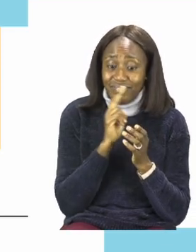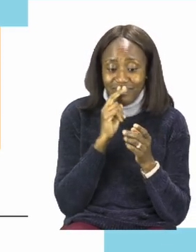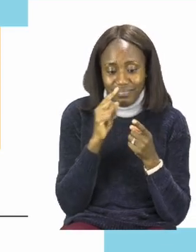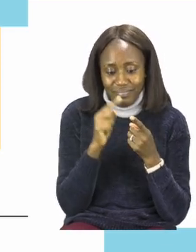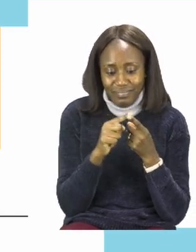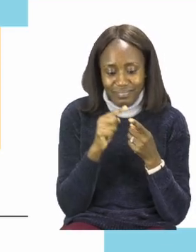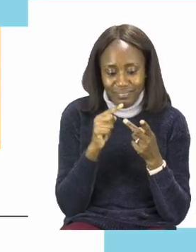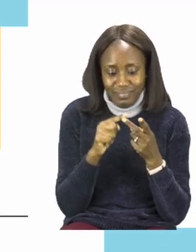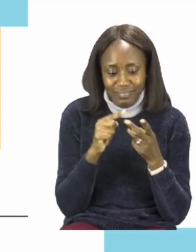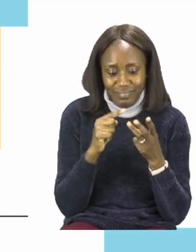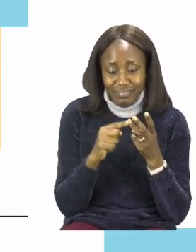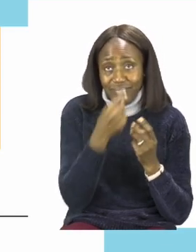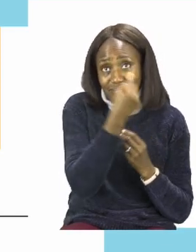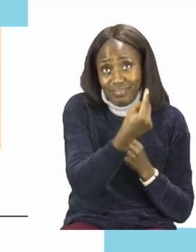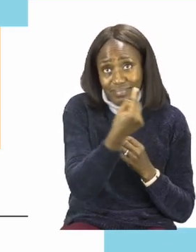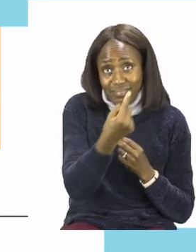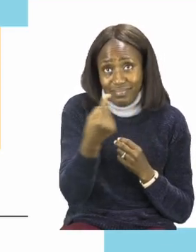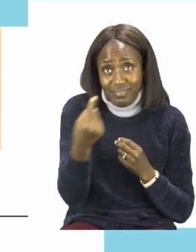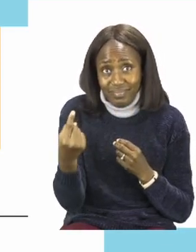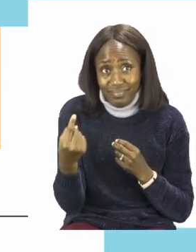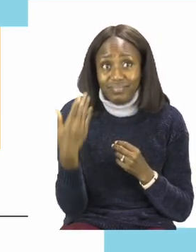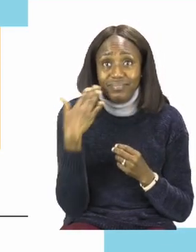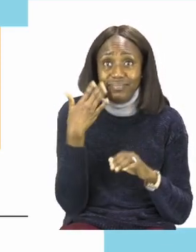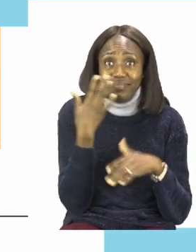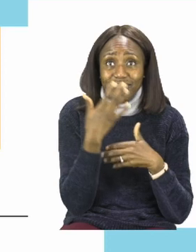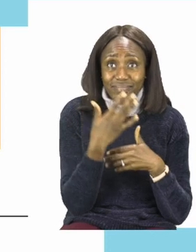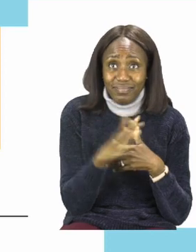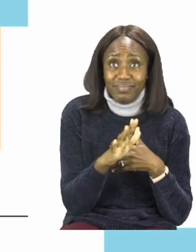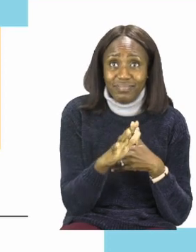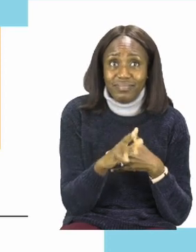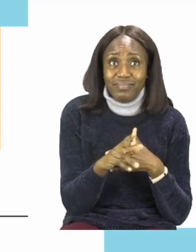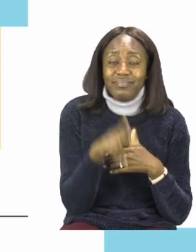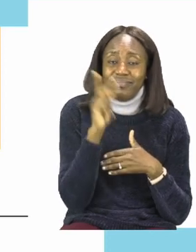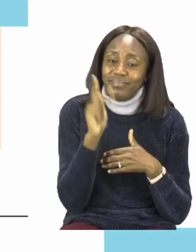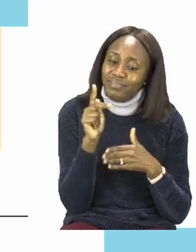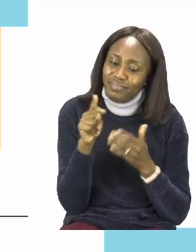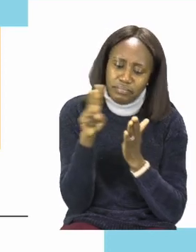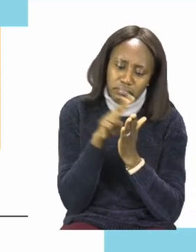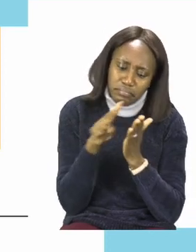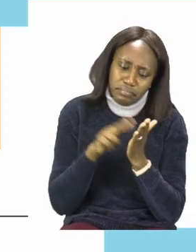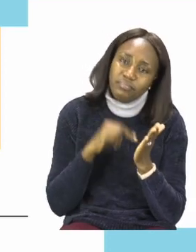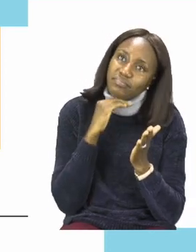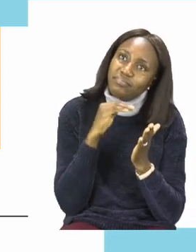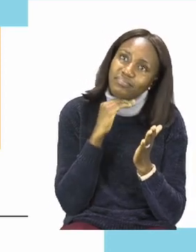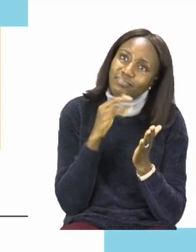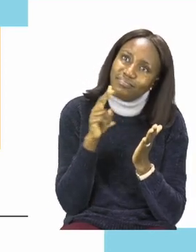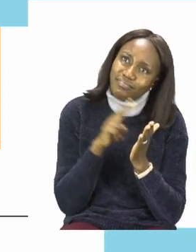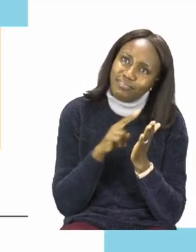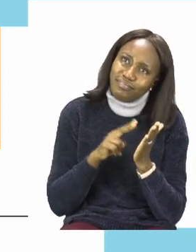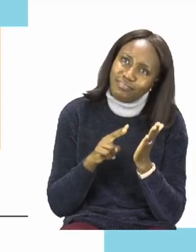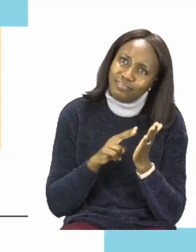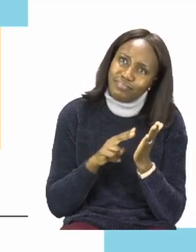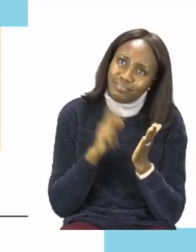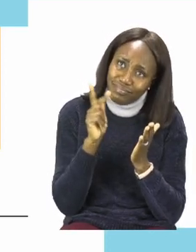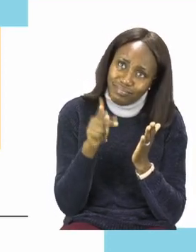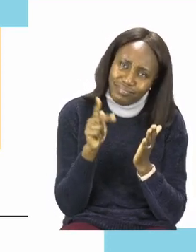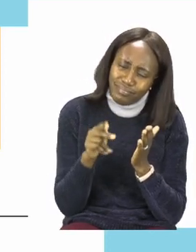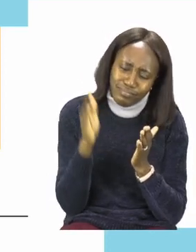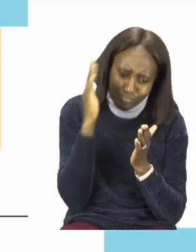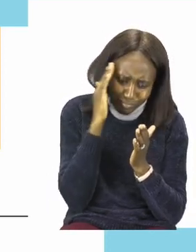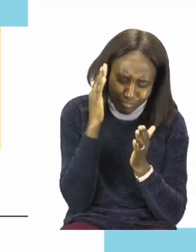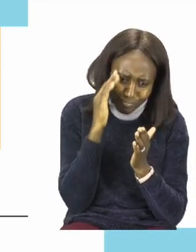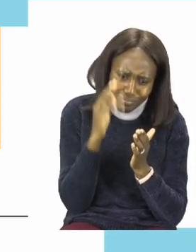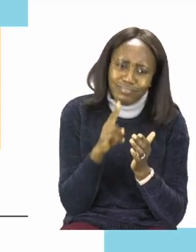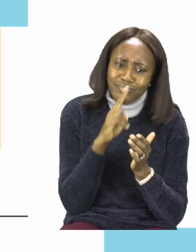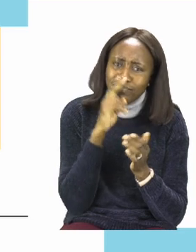yourselves. Then when you are done, read the story again to make sure that your answers are